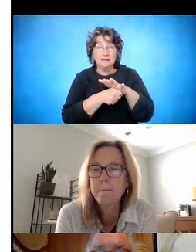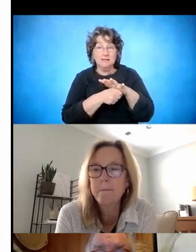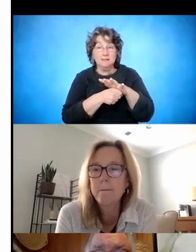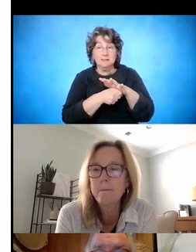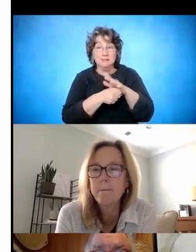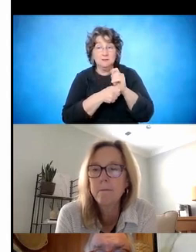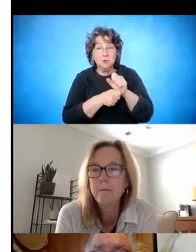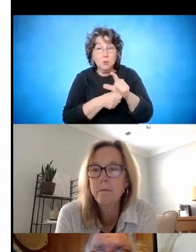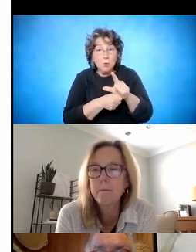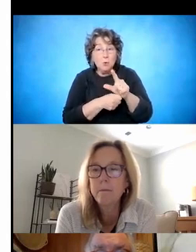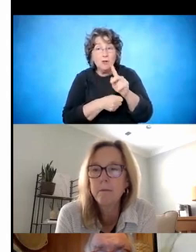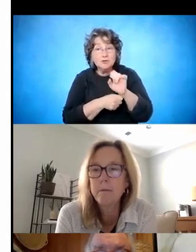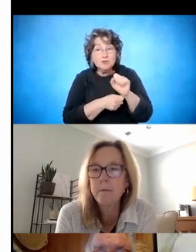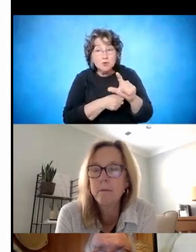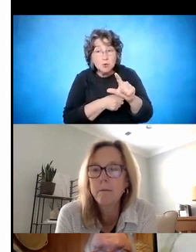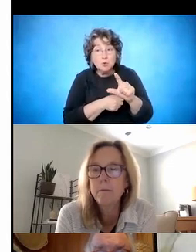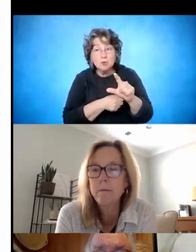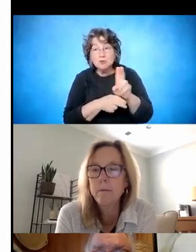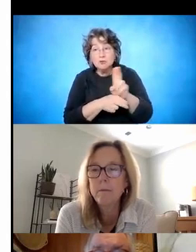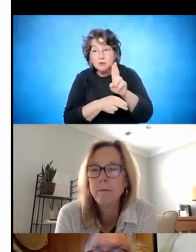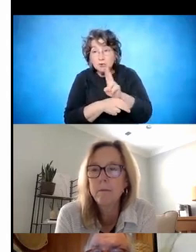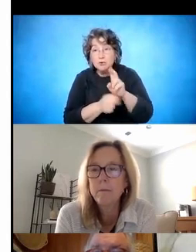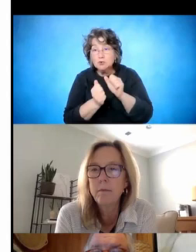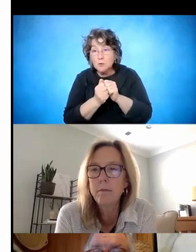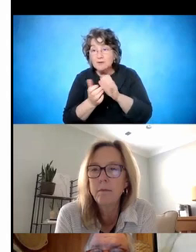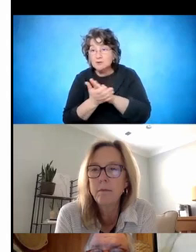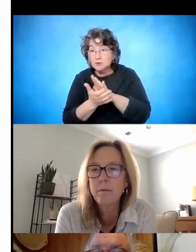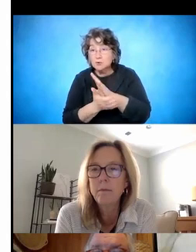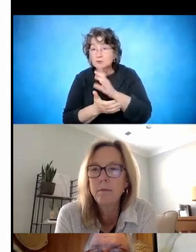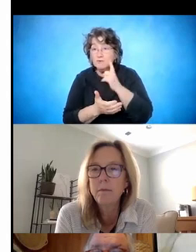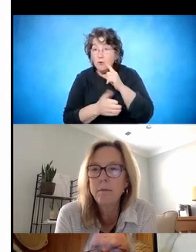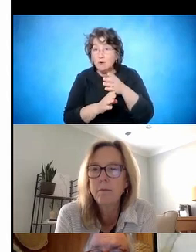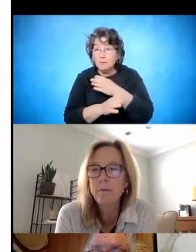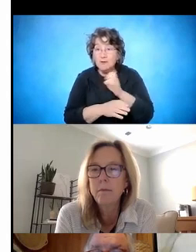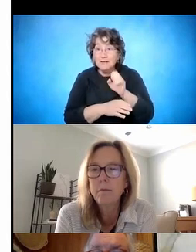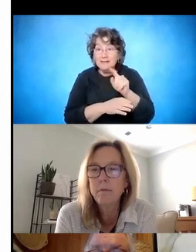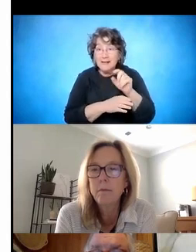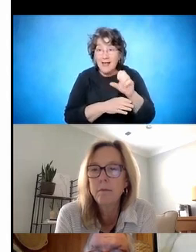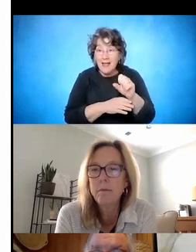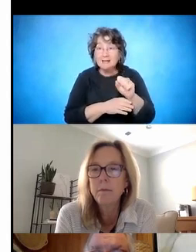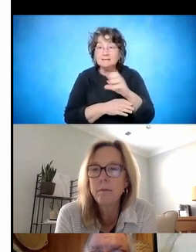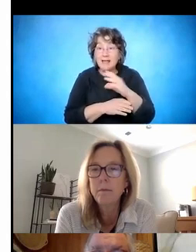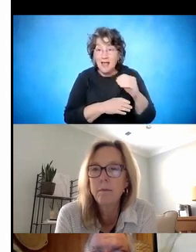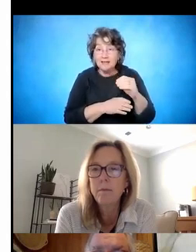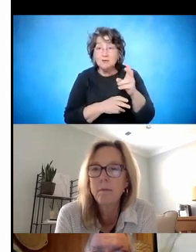a tool to use with schools and for pre-ets and transition services around